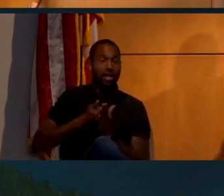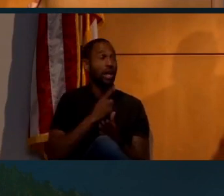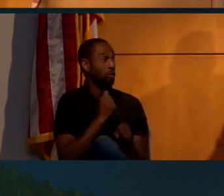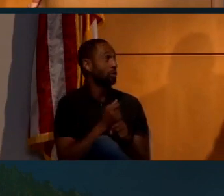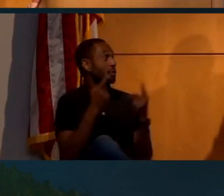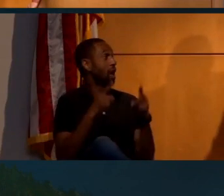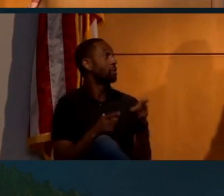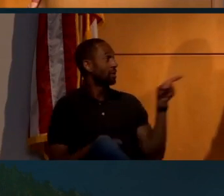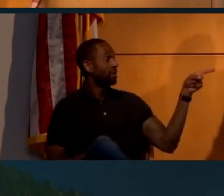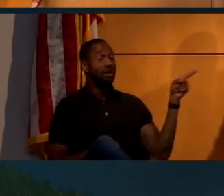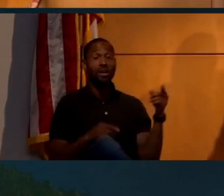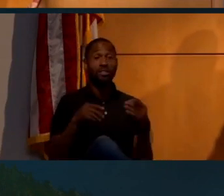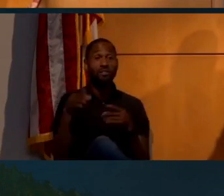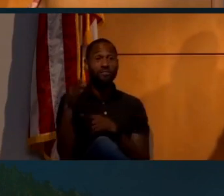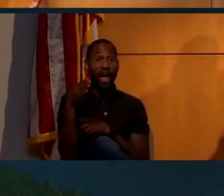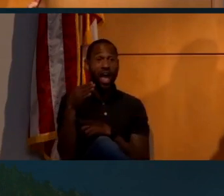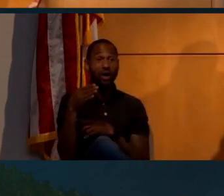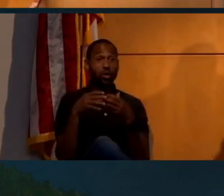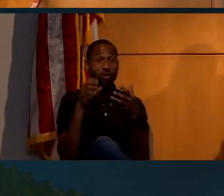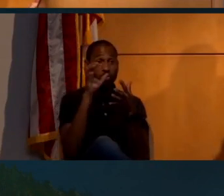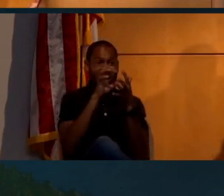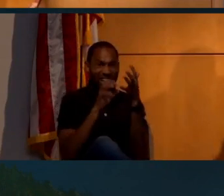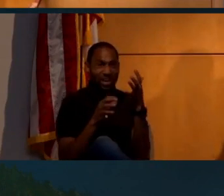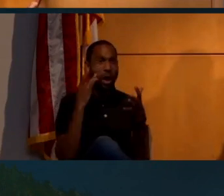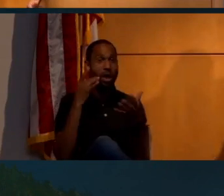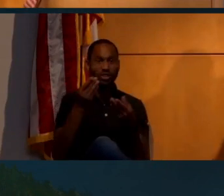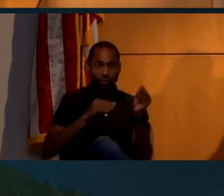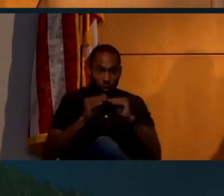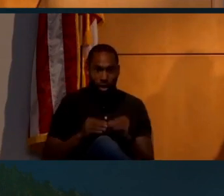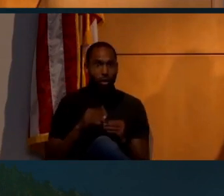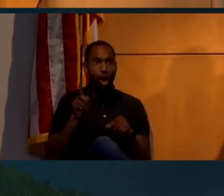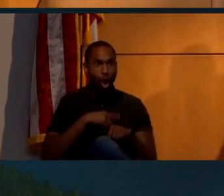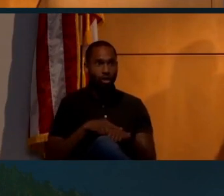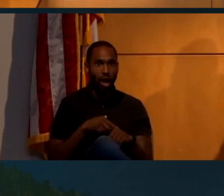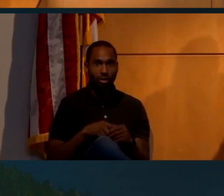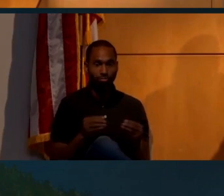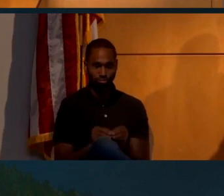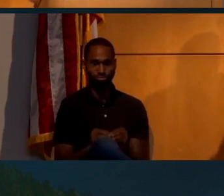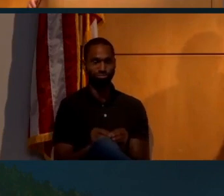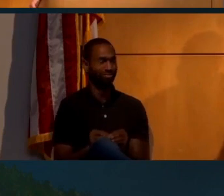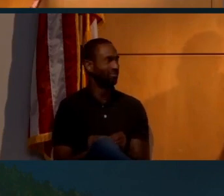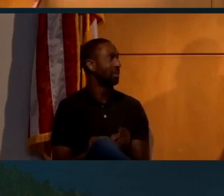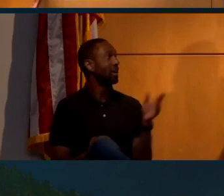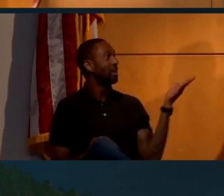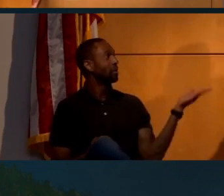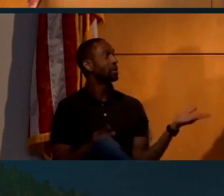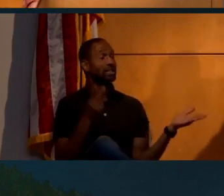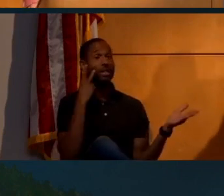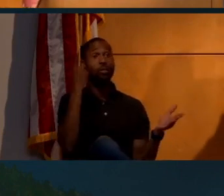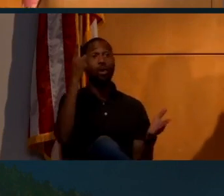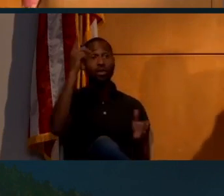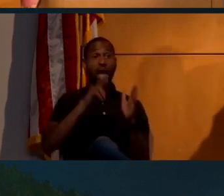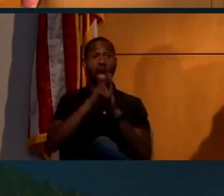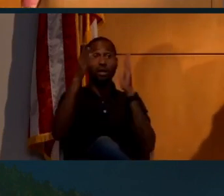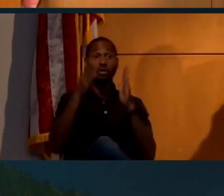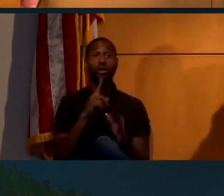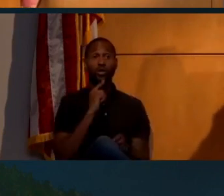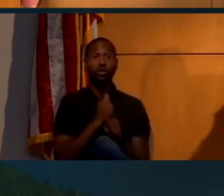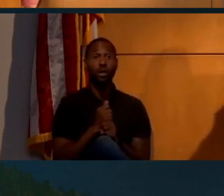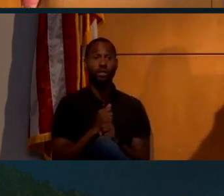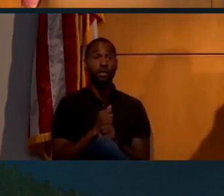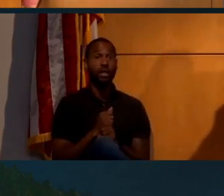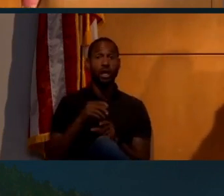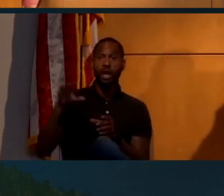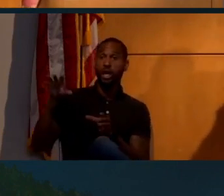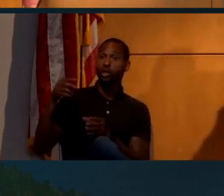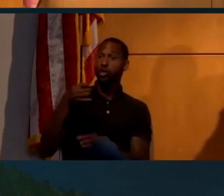on here. The flag is wrinkly because it was wrinkled. It was folded up for a long time. Here you can see one of the astronauts actually about to